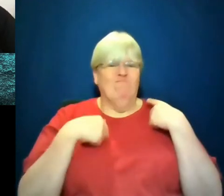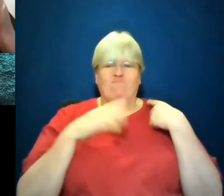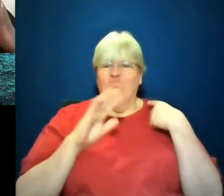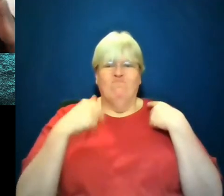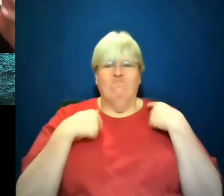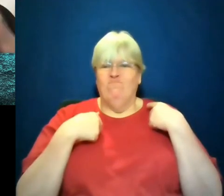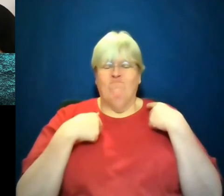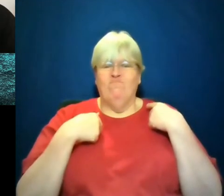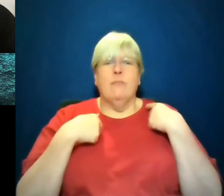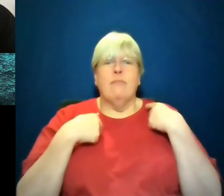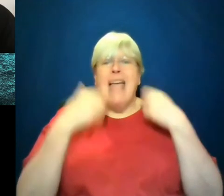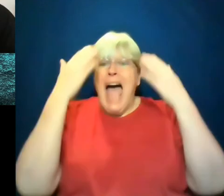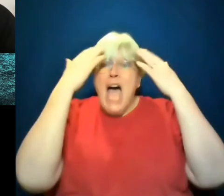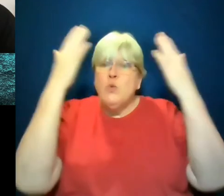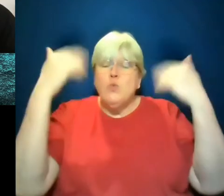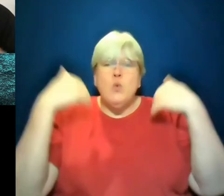So I don't know.